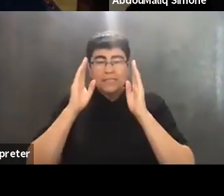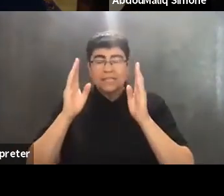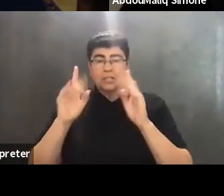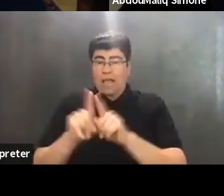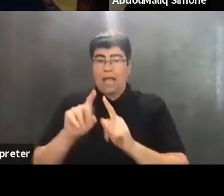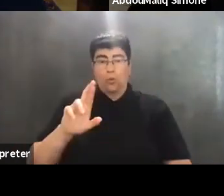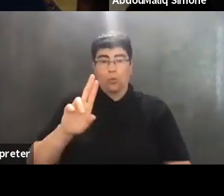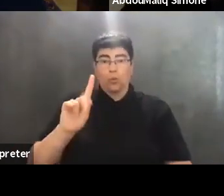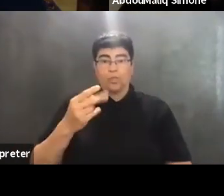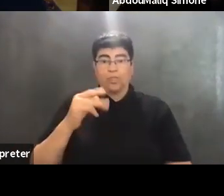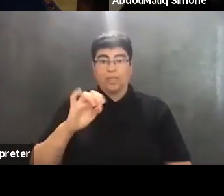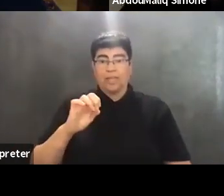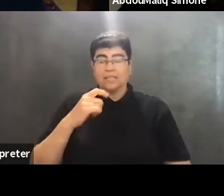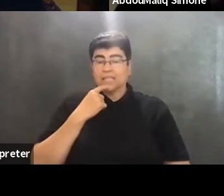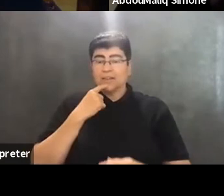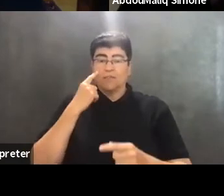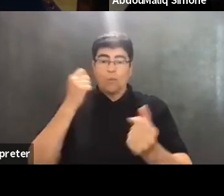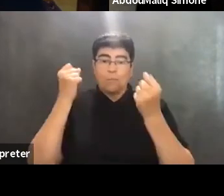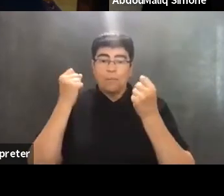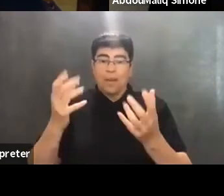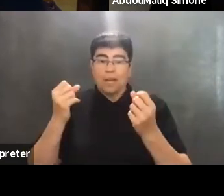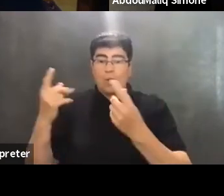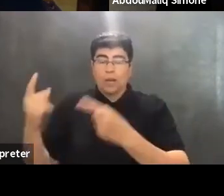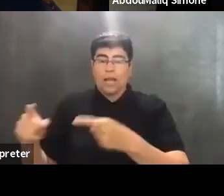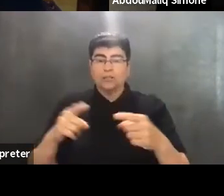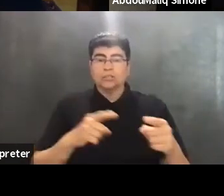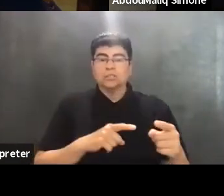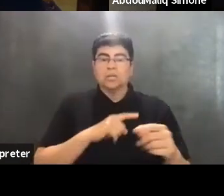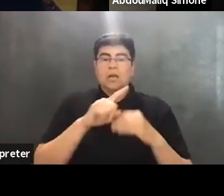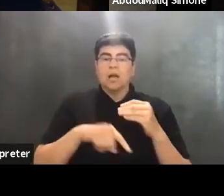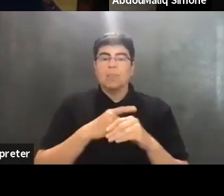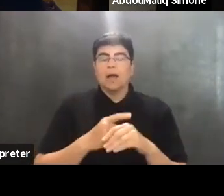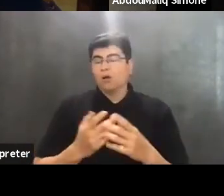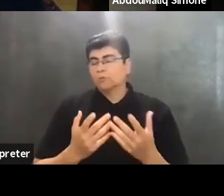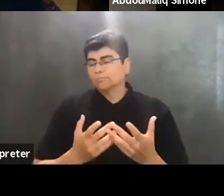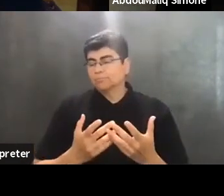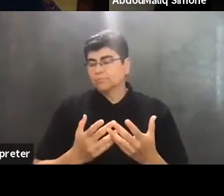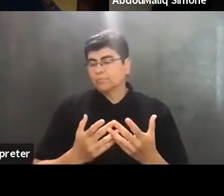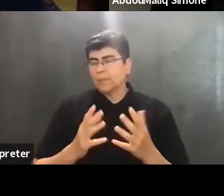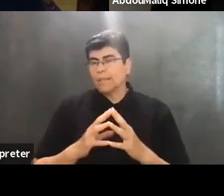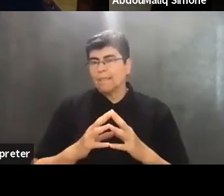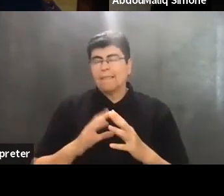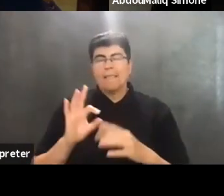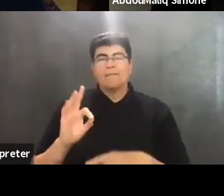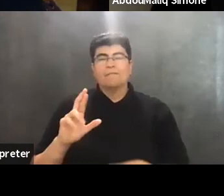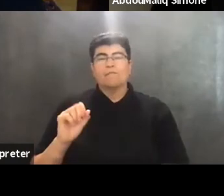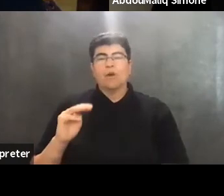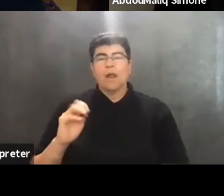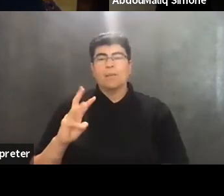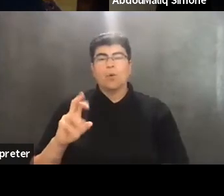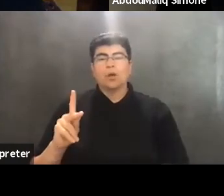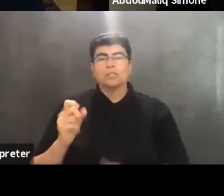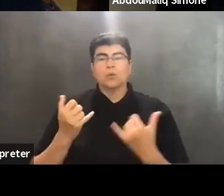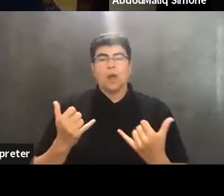Ruthie has said on, on, on, many, many occasions about frameworks that are possible to enable